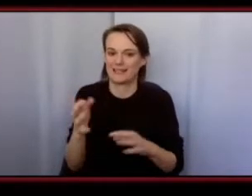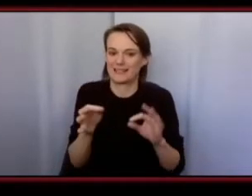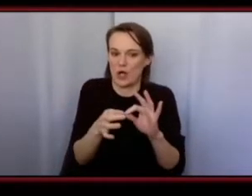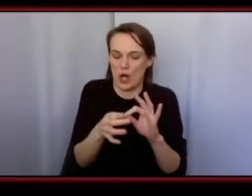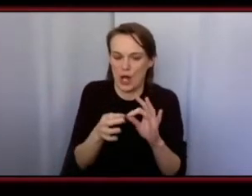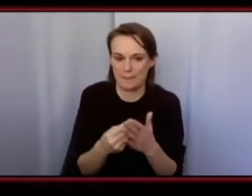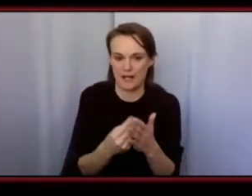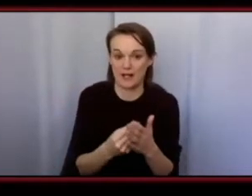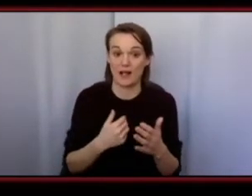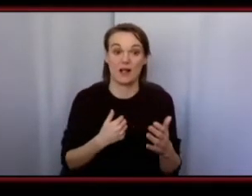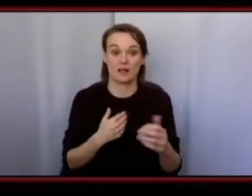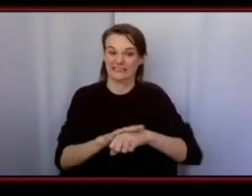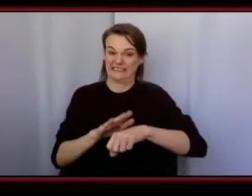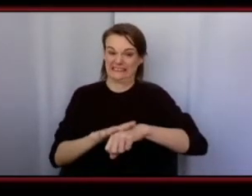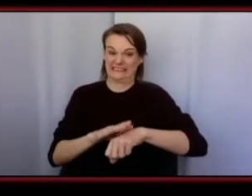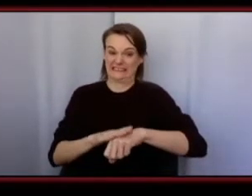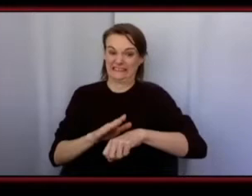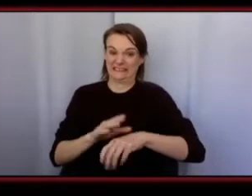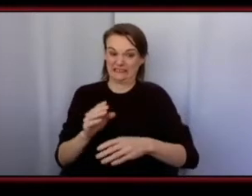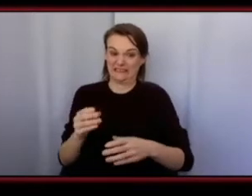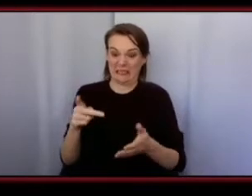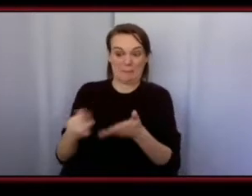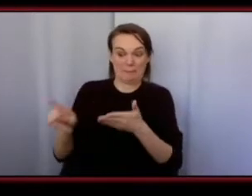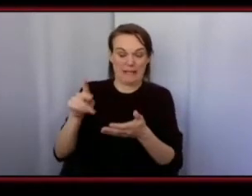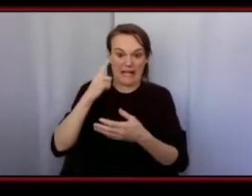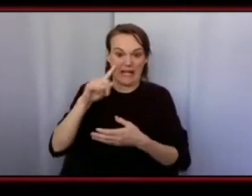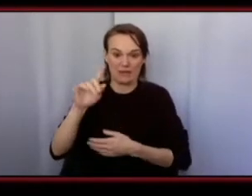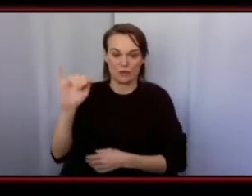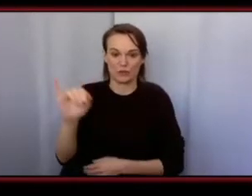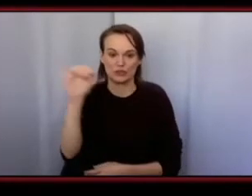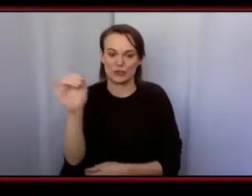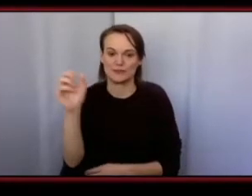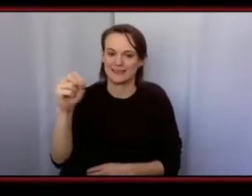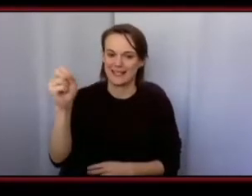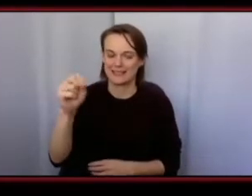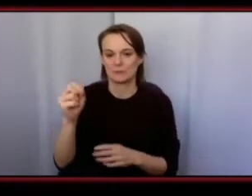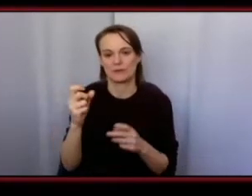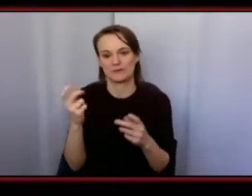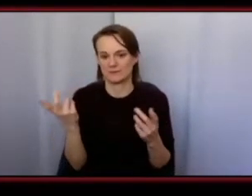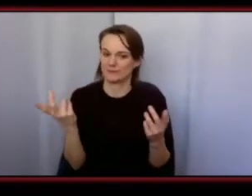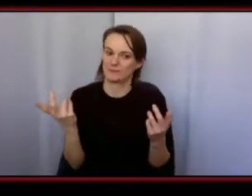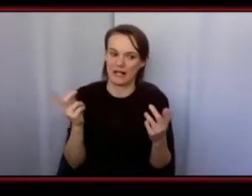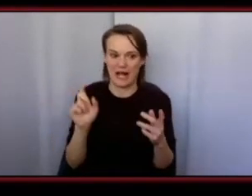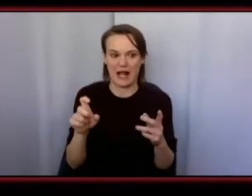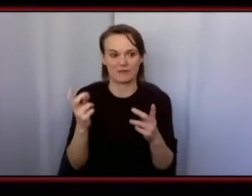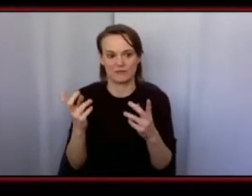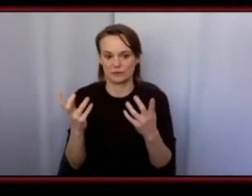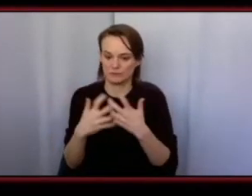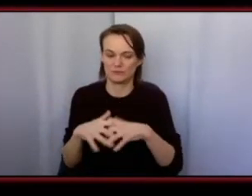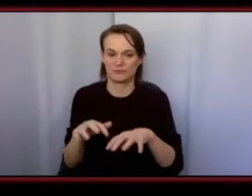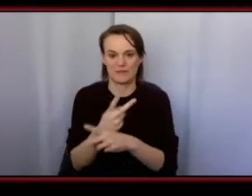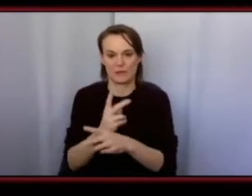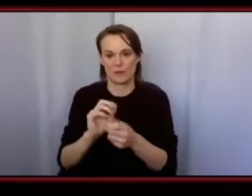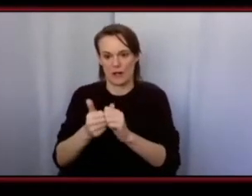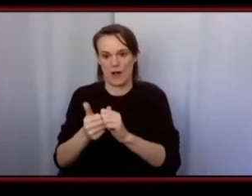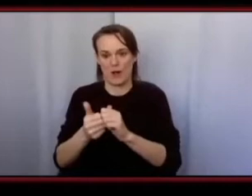recommend 100 that like get insurance but figure out how you you're going to pay but it's insurance should be in almost as as as